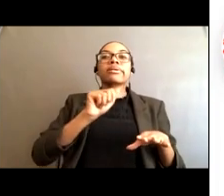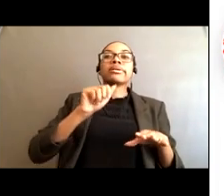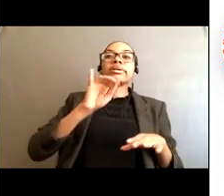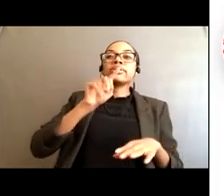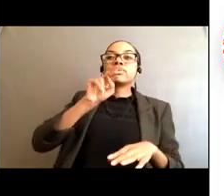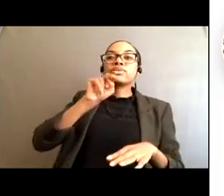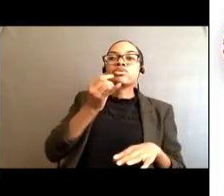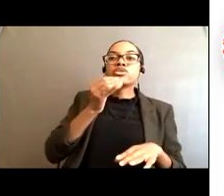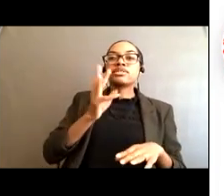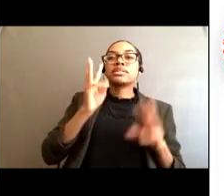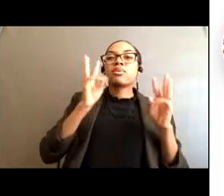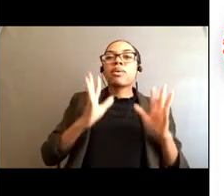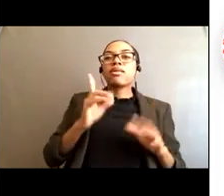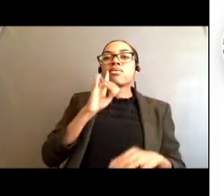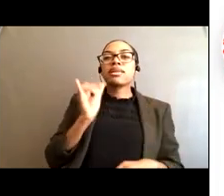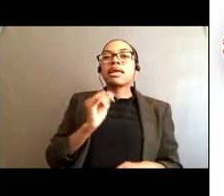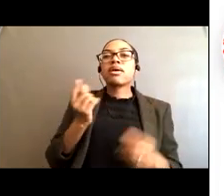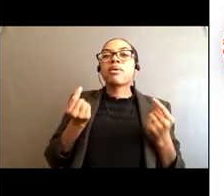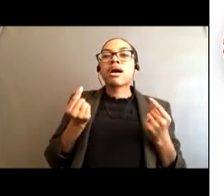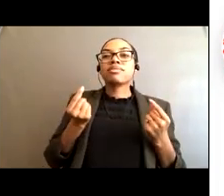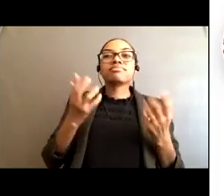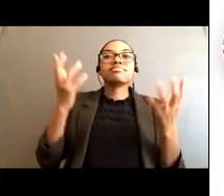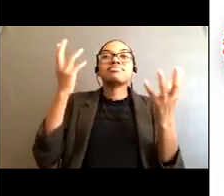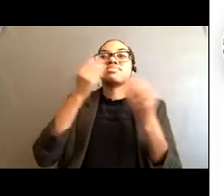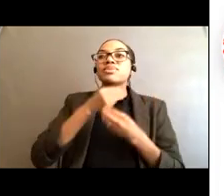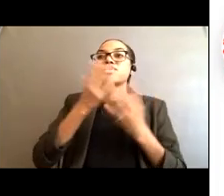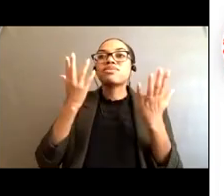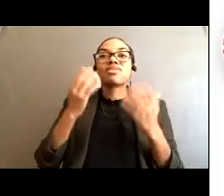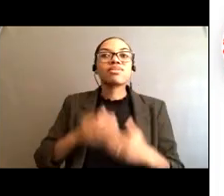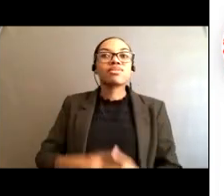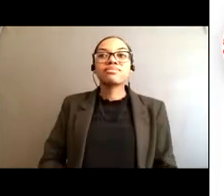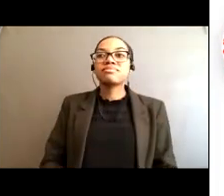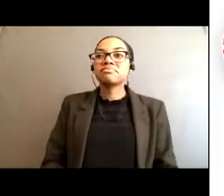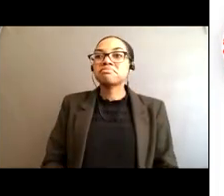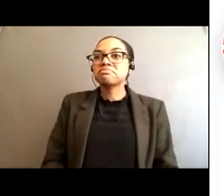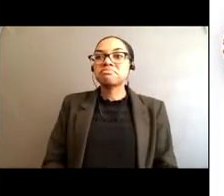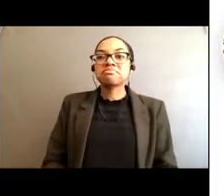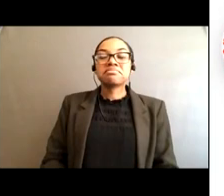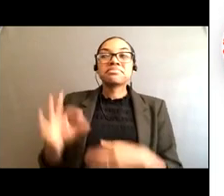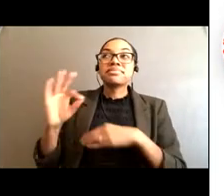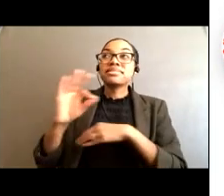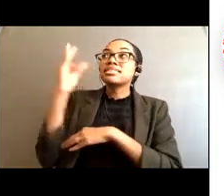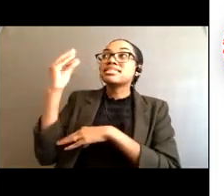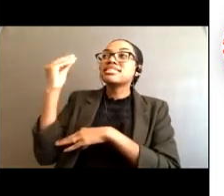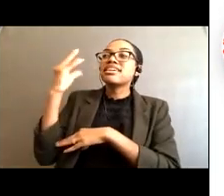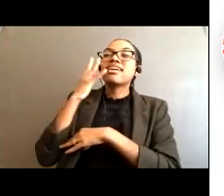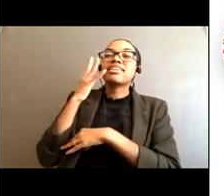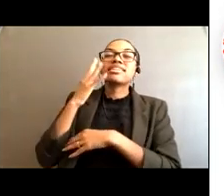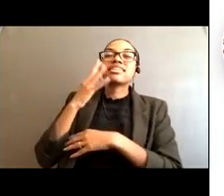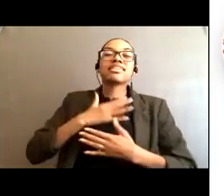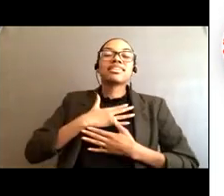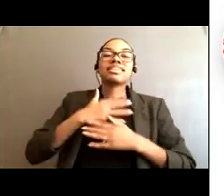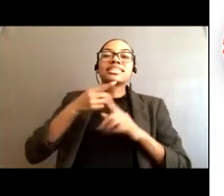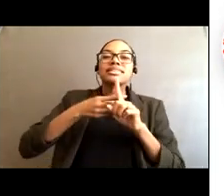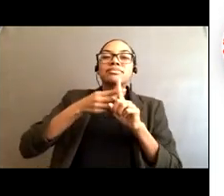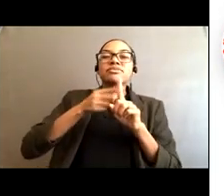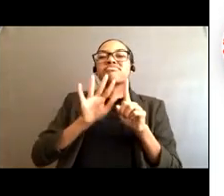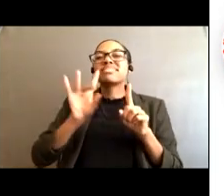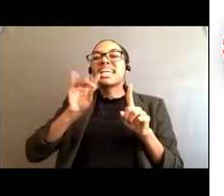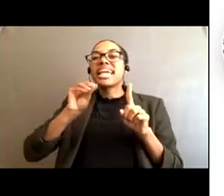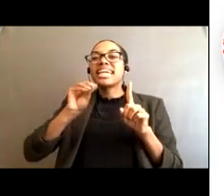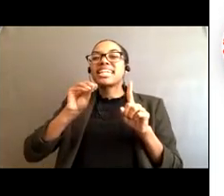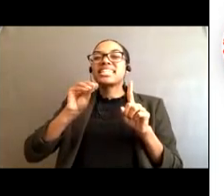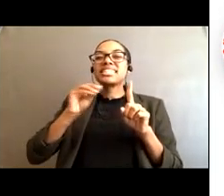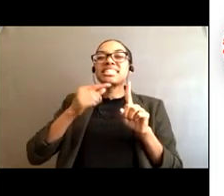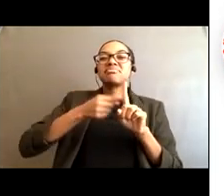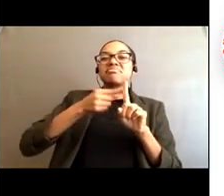you know, we had beautiful weather in the Carolinas. It was sunny, the temperatures were in the 80s. And this